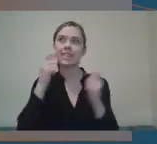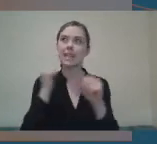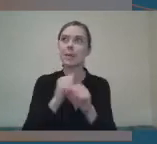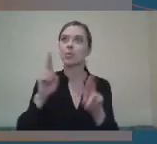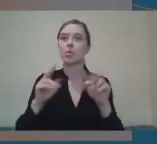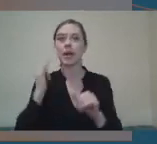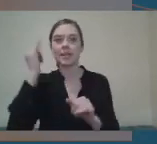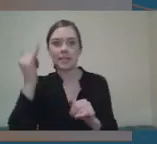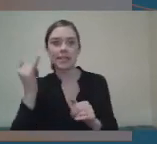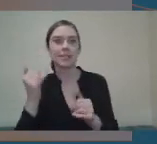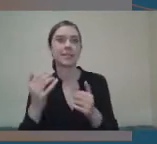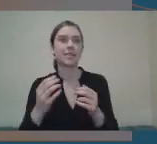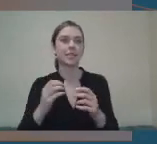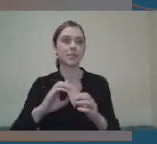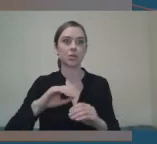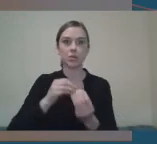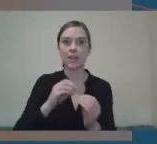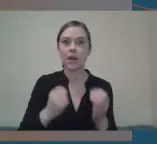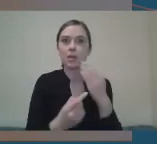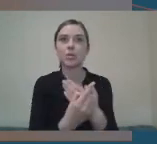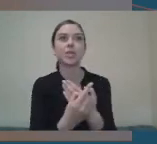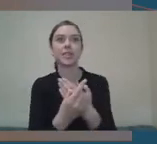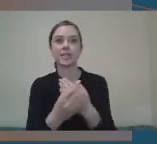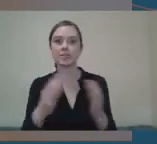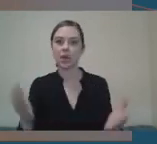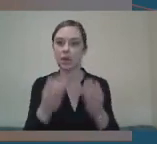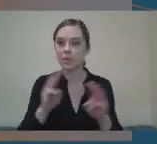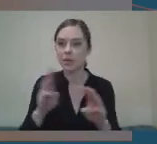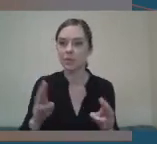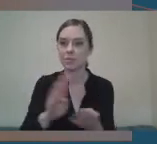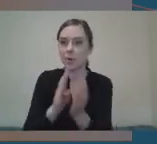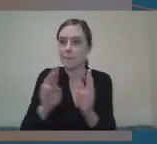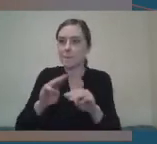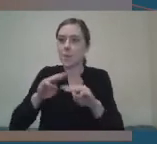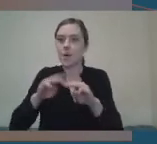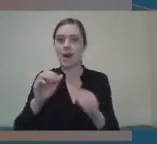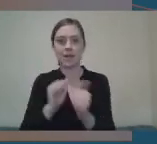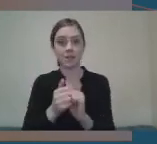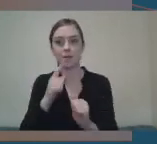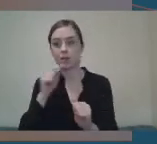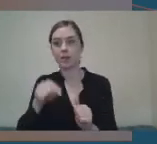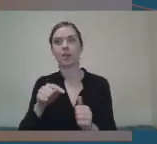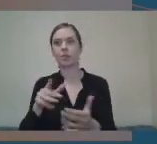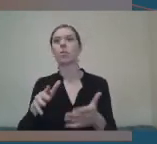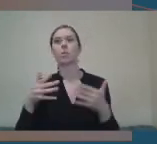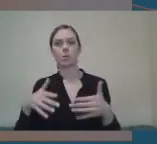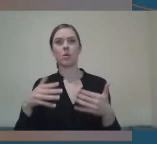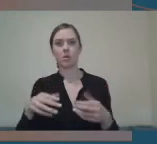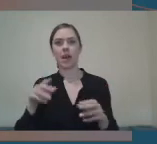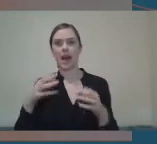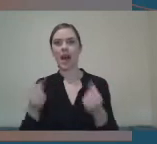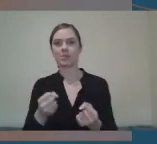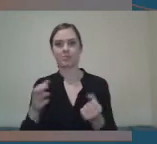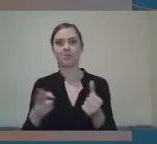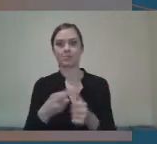continue to create opportunities for people to be active. But they have been, they have been creative and innovative and have come up with really great